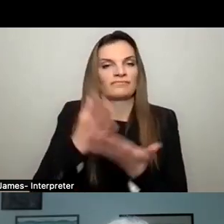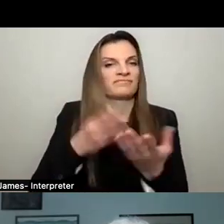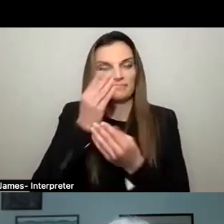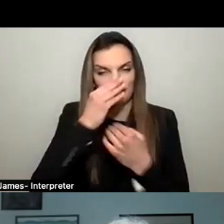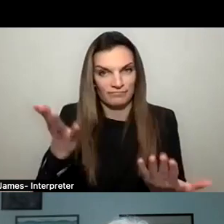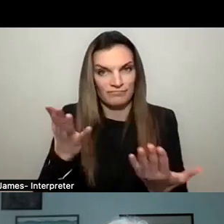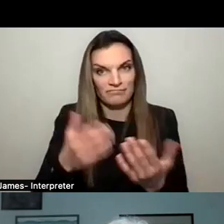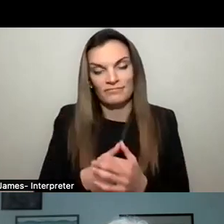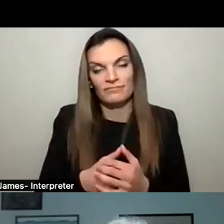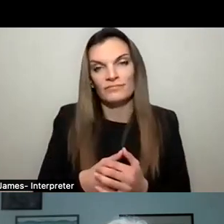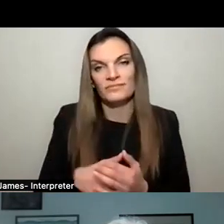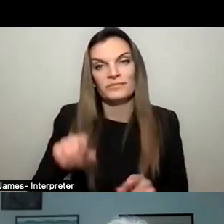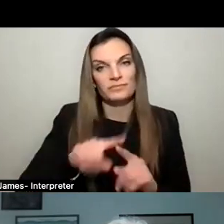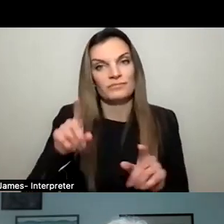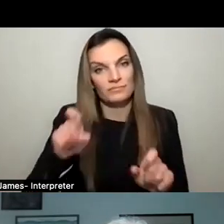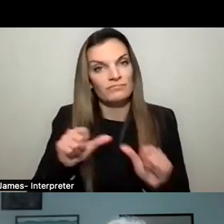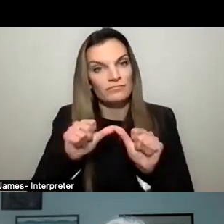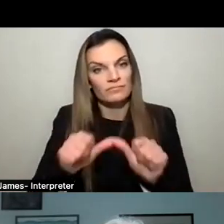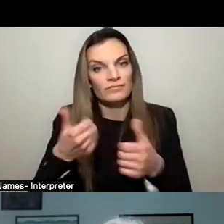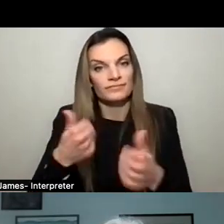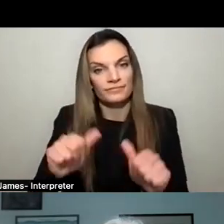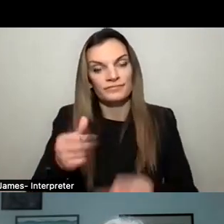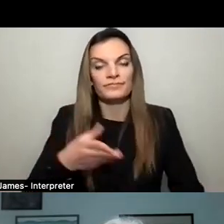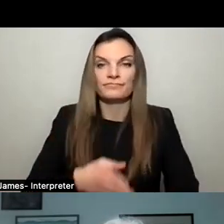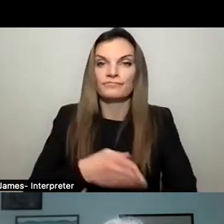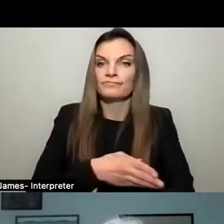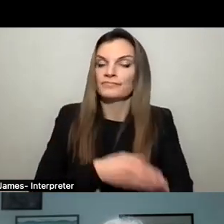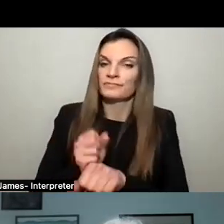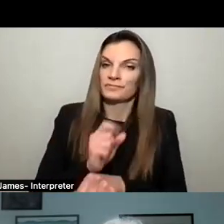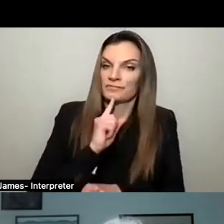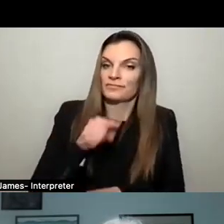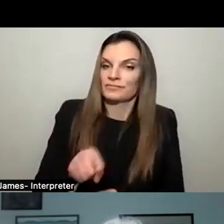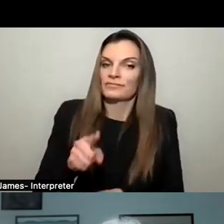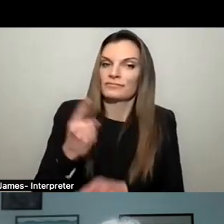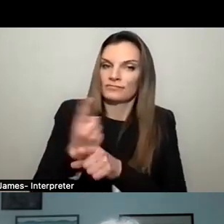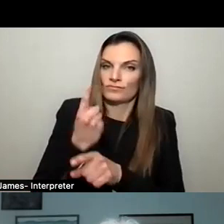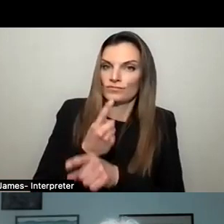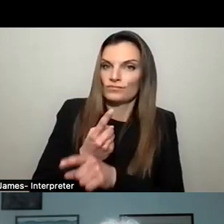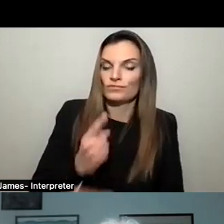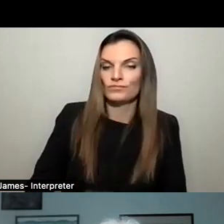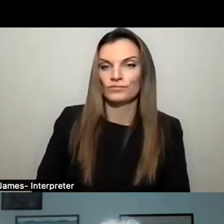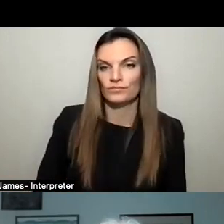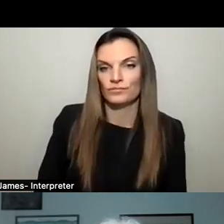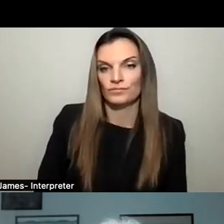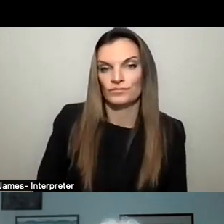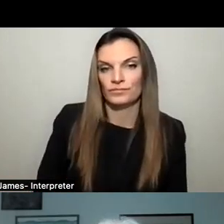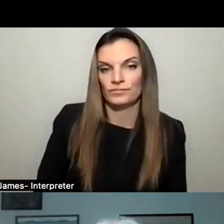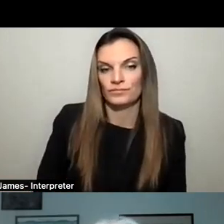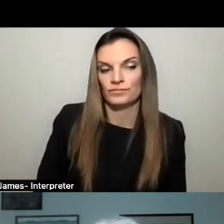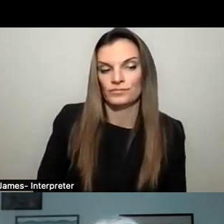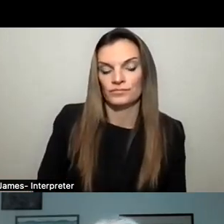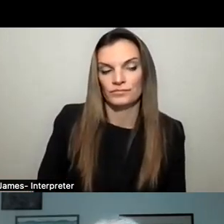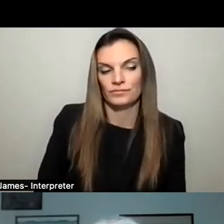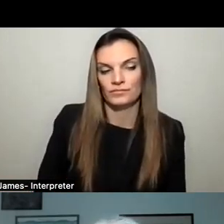um, with the efforts that we have underway, uh, to make sure that these things are properly addressed. Thank you. And